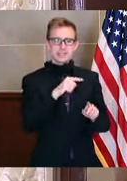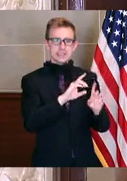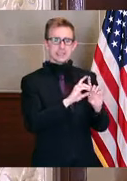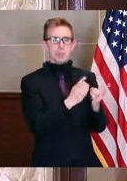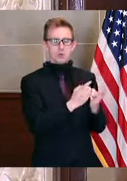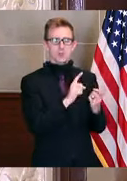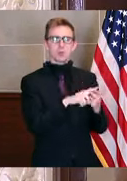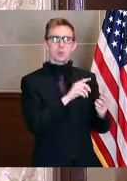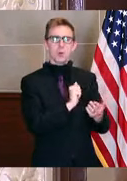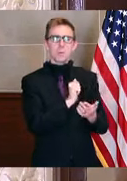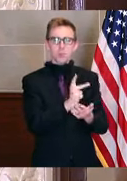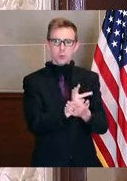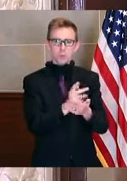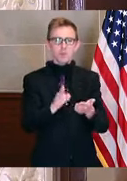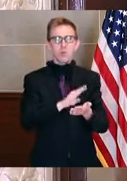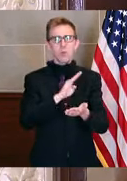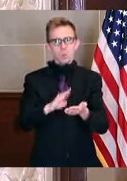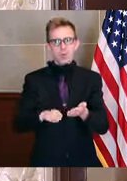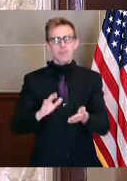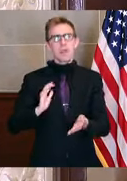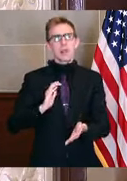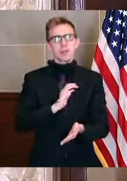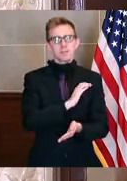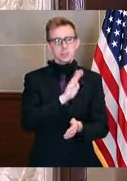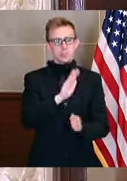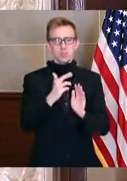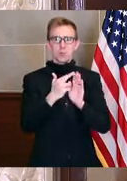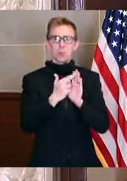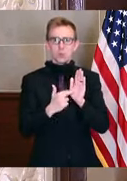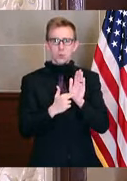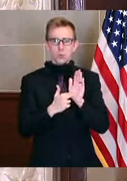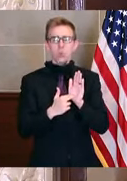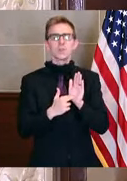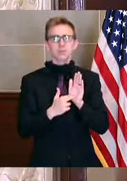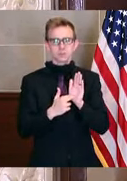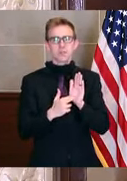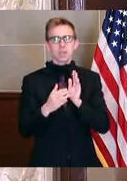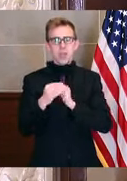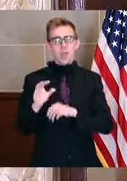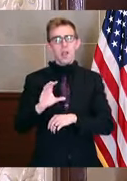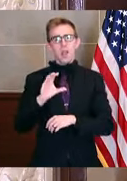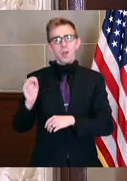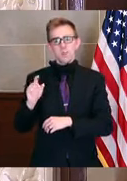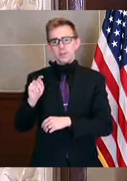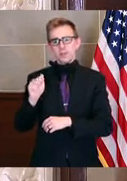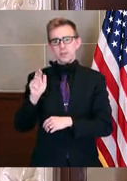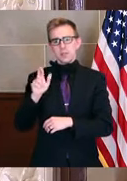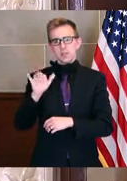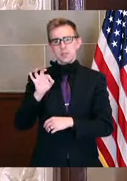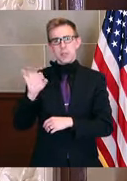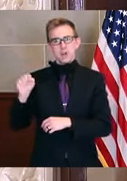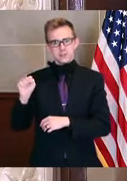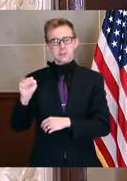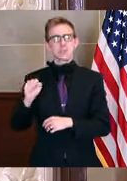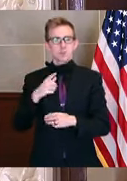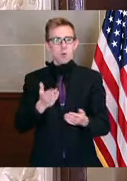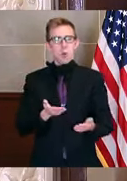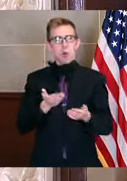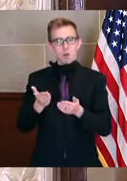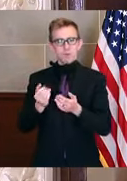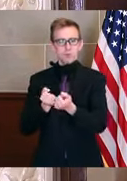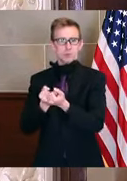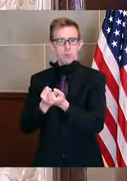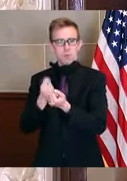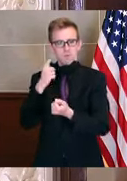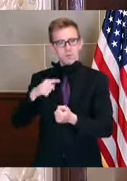to approve and waive the commission's rules and company tariffs in order to offer relief to their